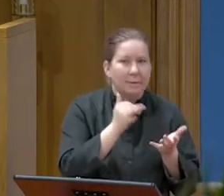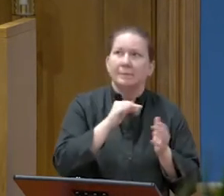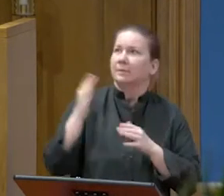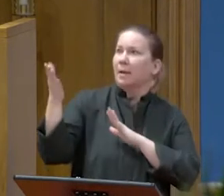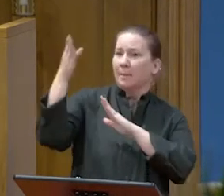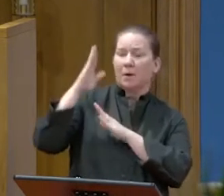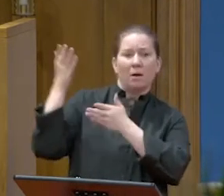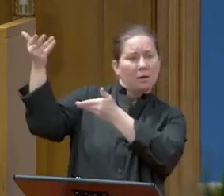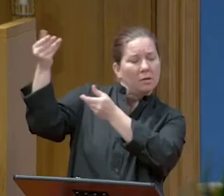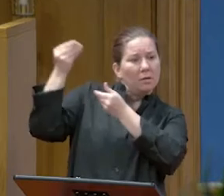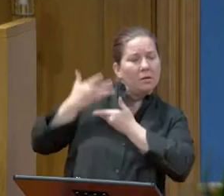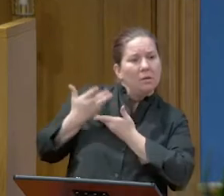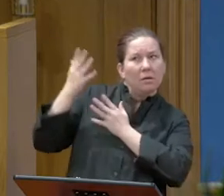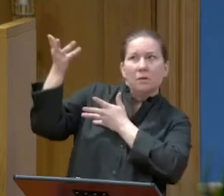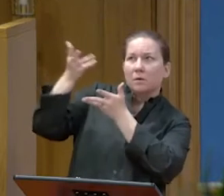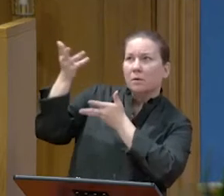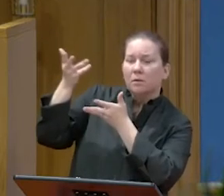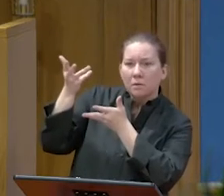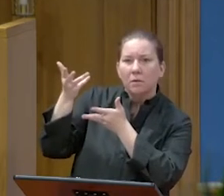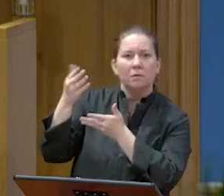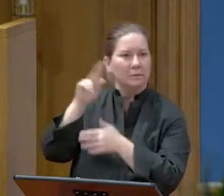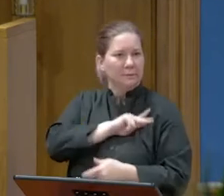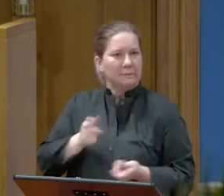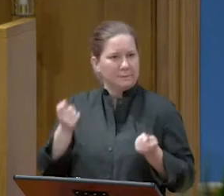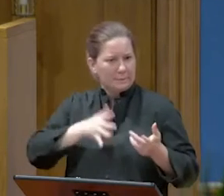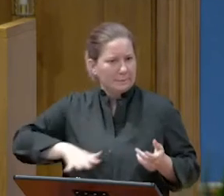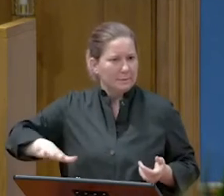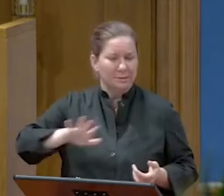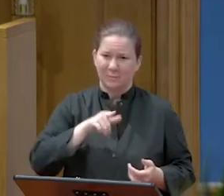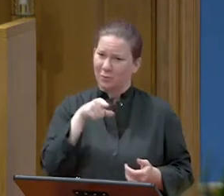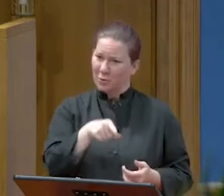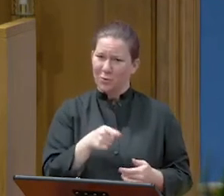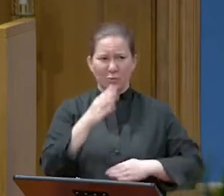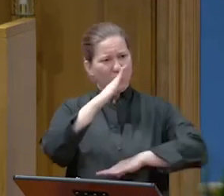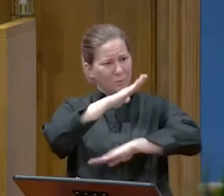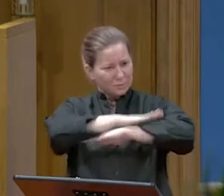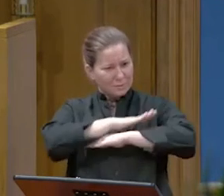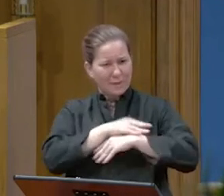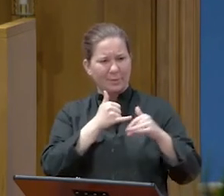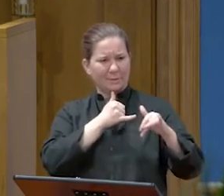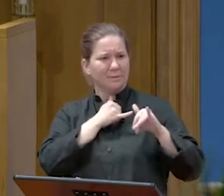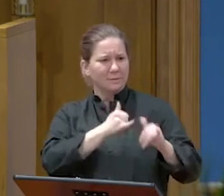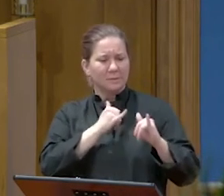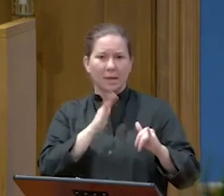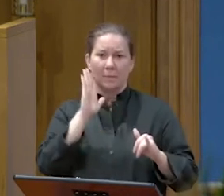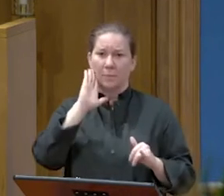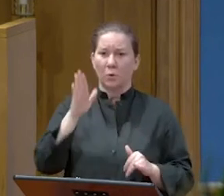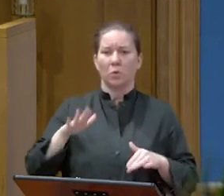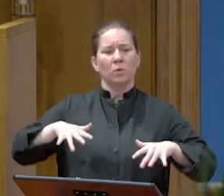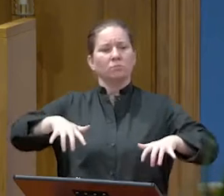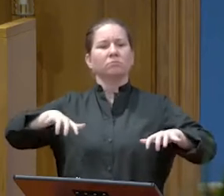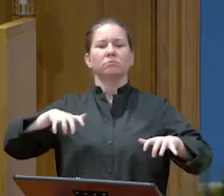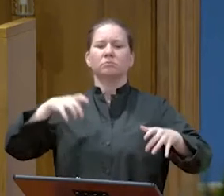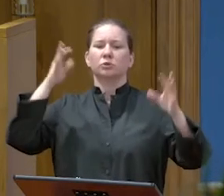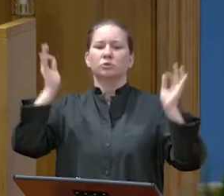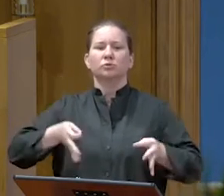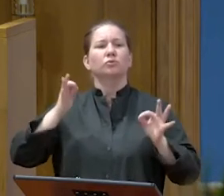may eat and drink at my table in my kingdom, and you will sit on thrones judging the twelve tribes of Israel.